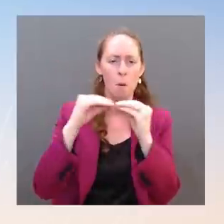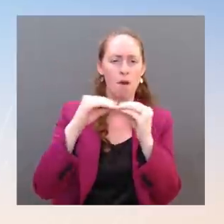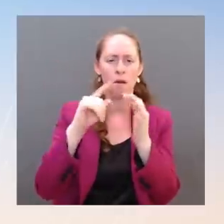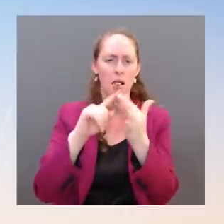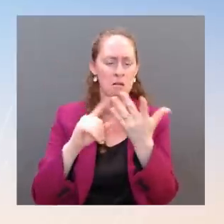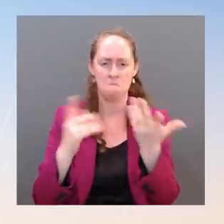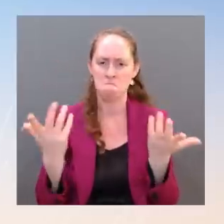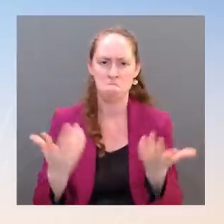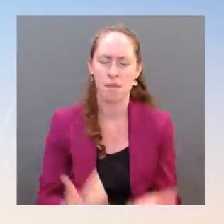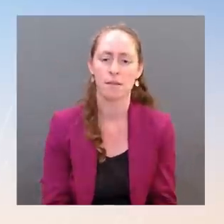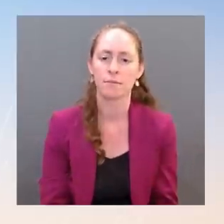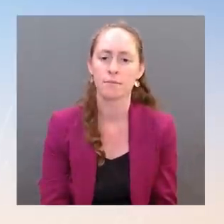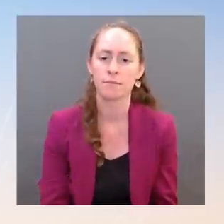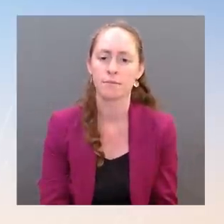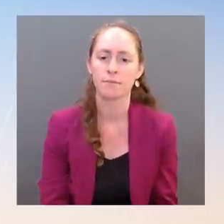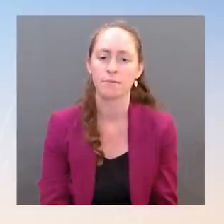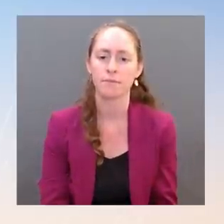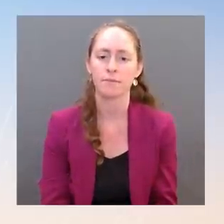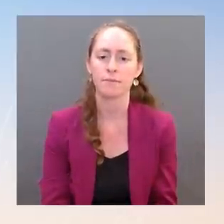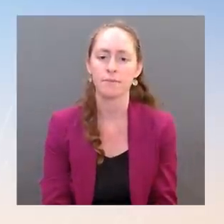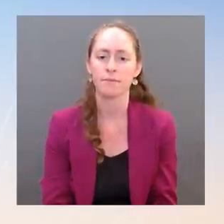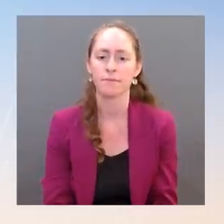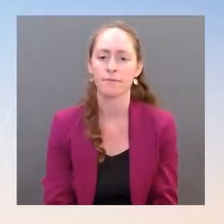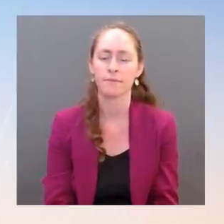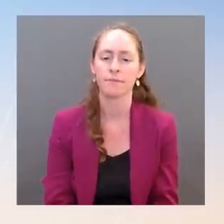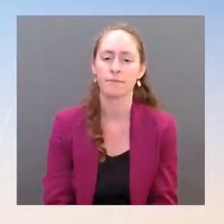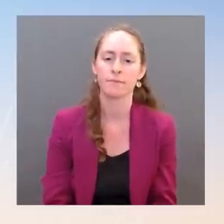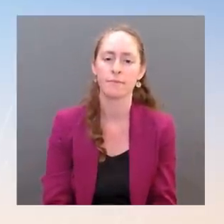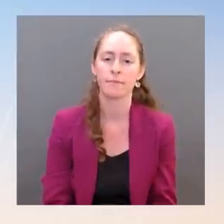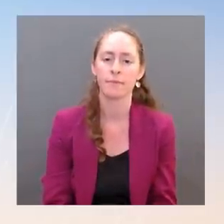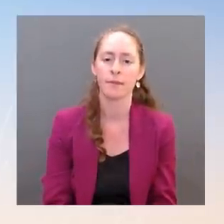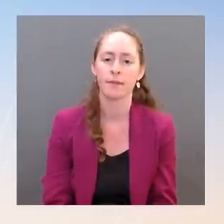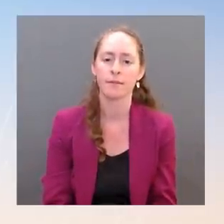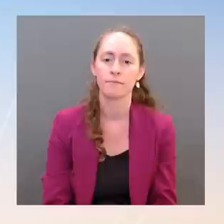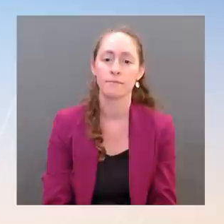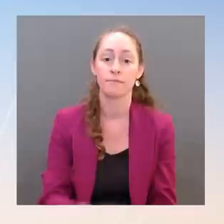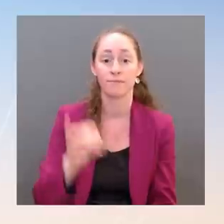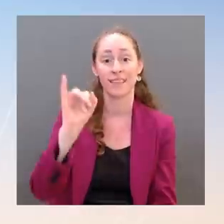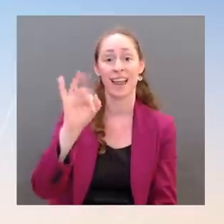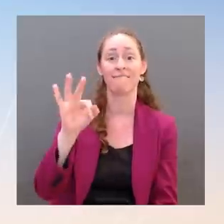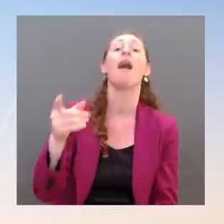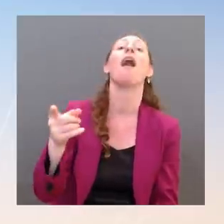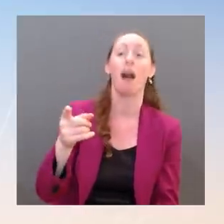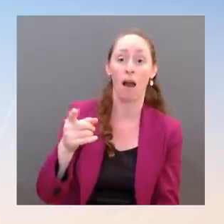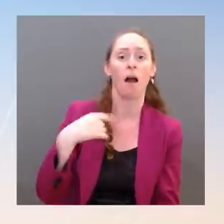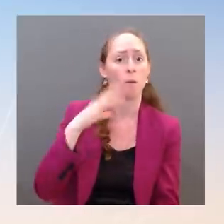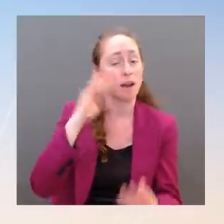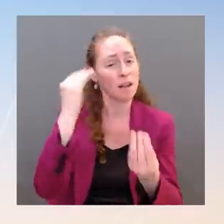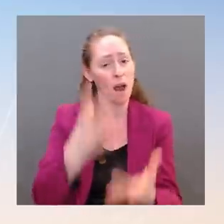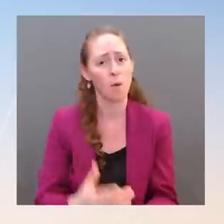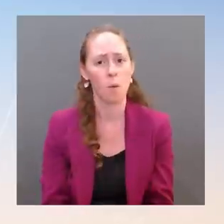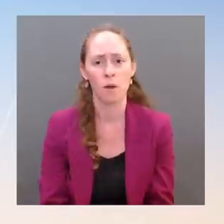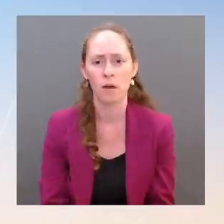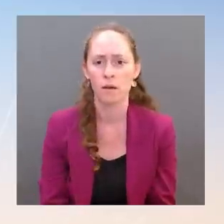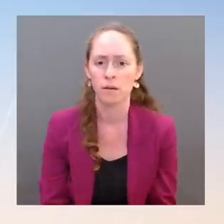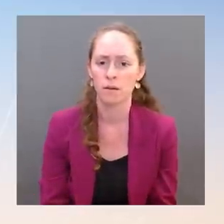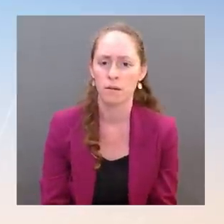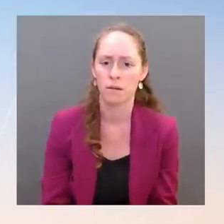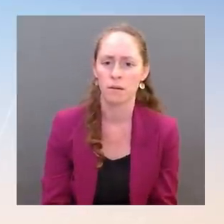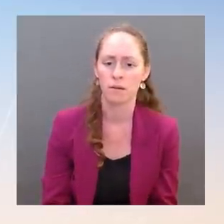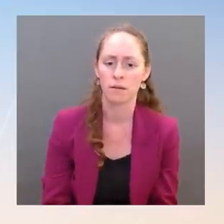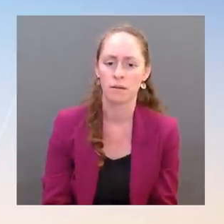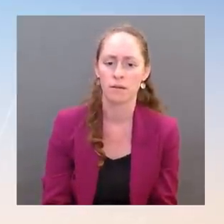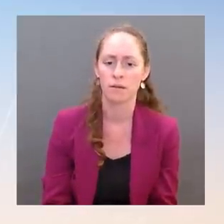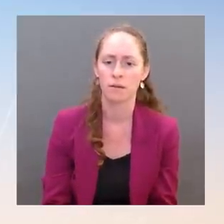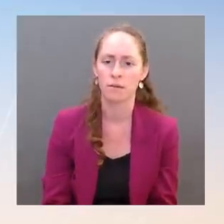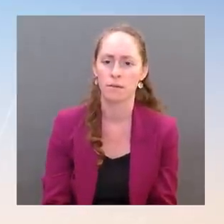a close contact or he's a close contact of someone, we would let you know. And on Guggs, yesterday when he was leaving Buffalo, the president said,